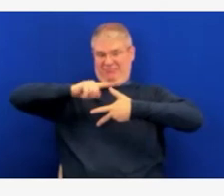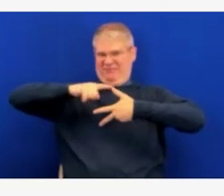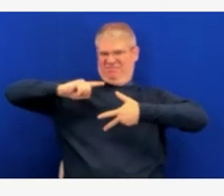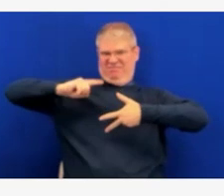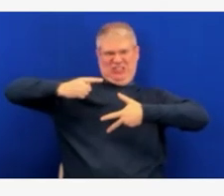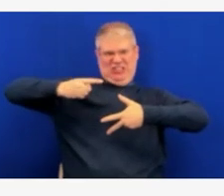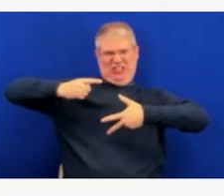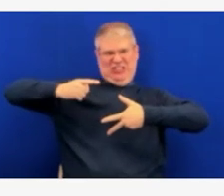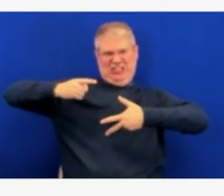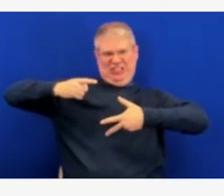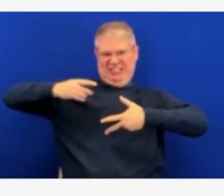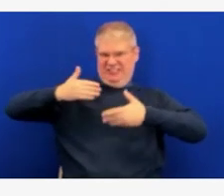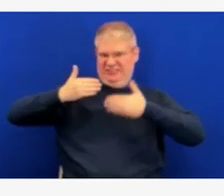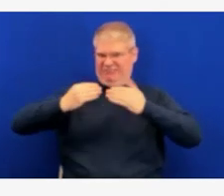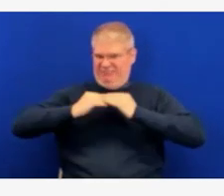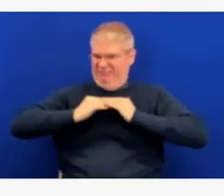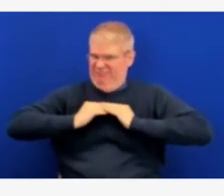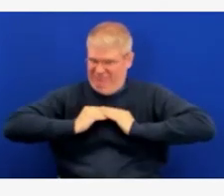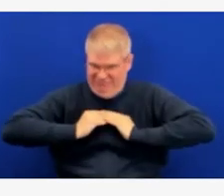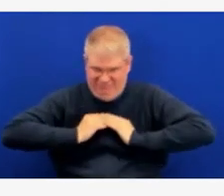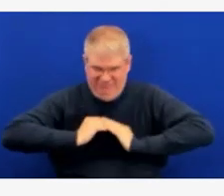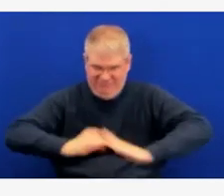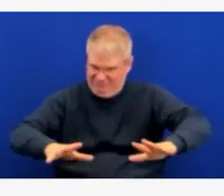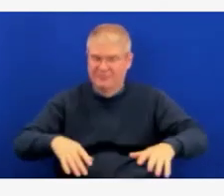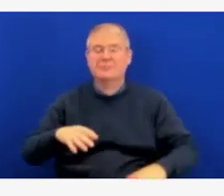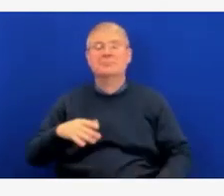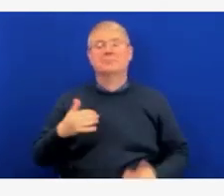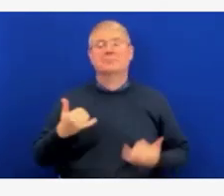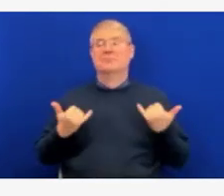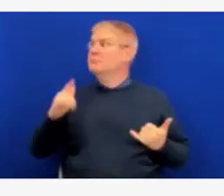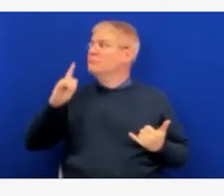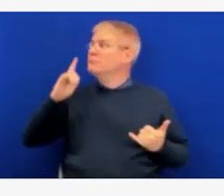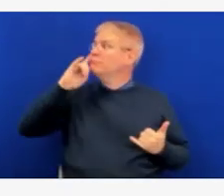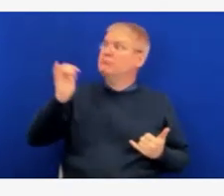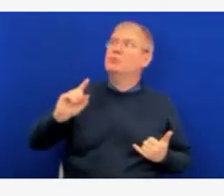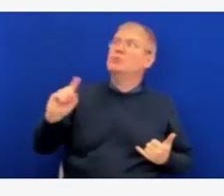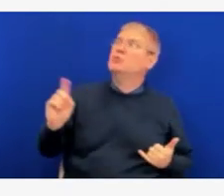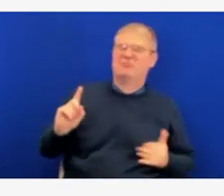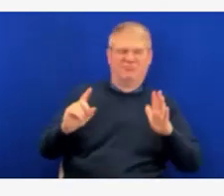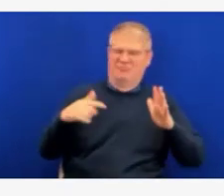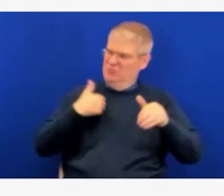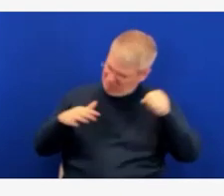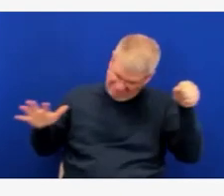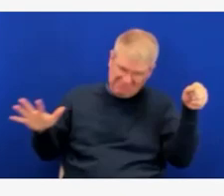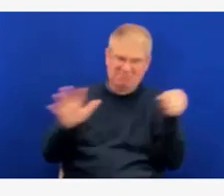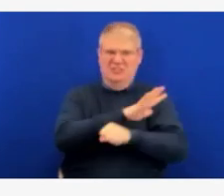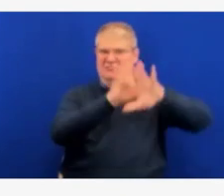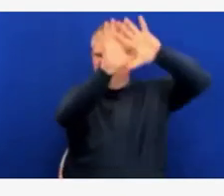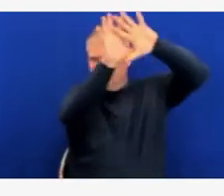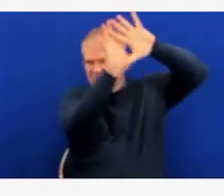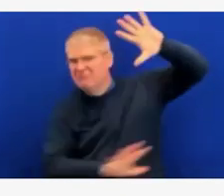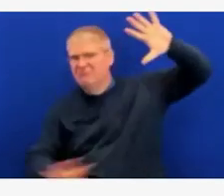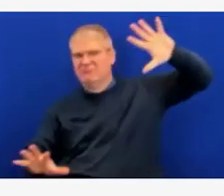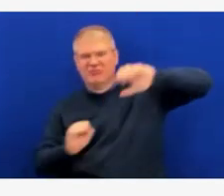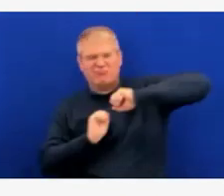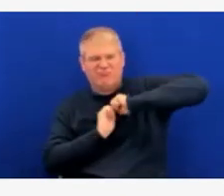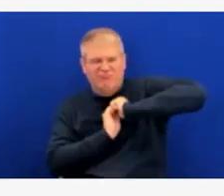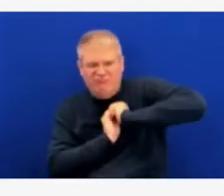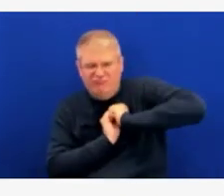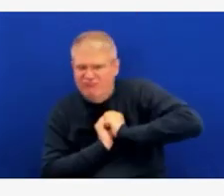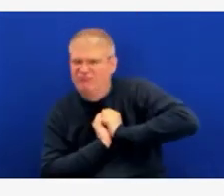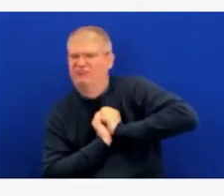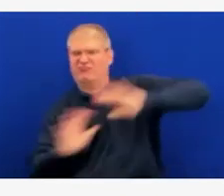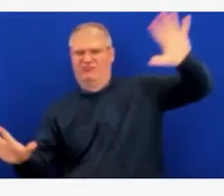And then, again, regular ordering begins next week. And so those shipments will come in in doses,